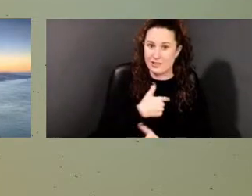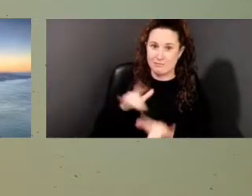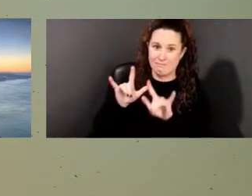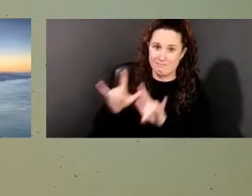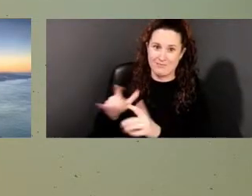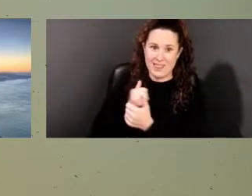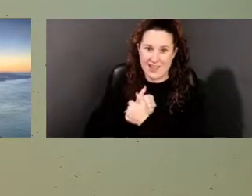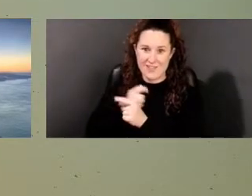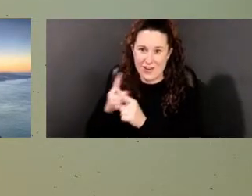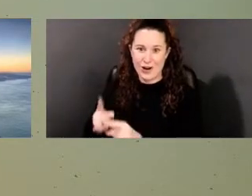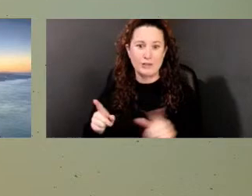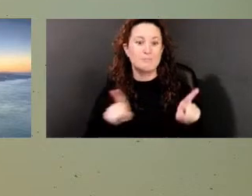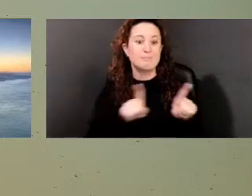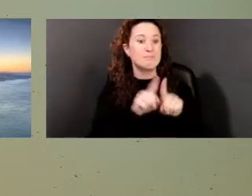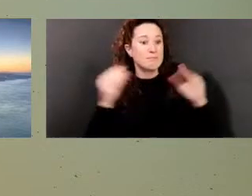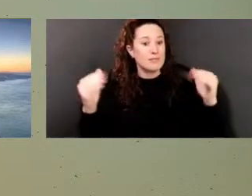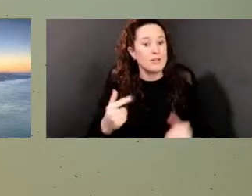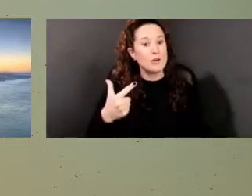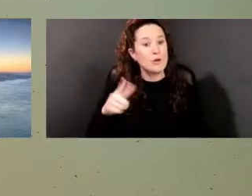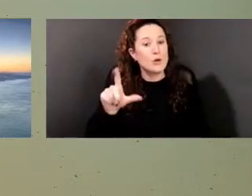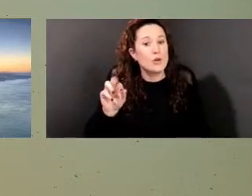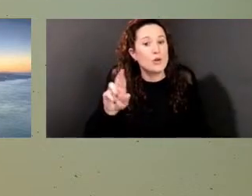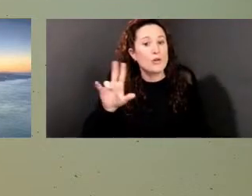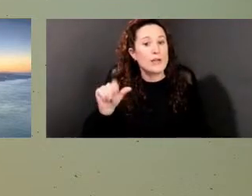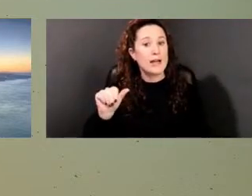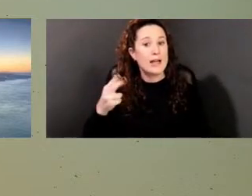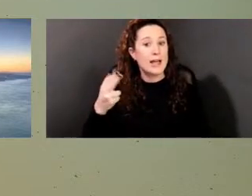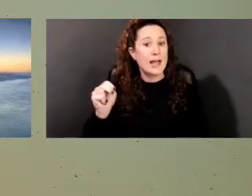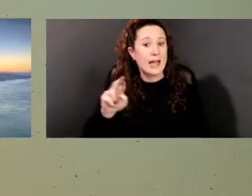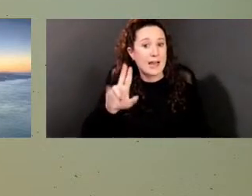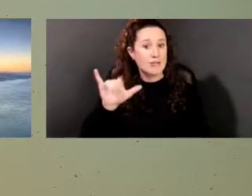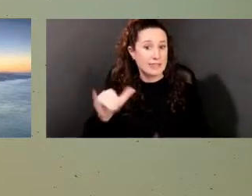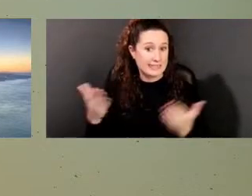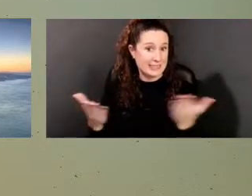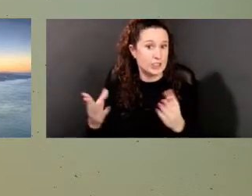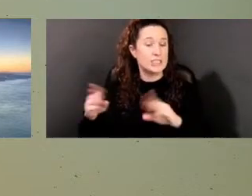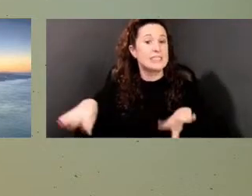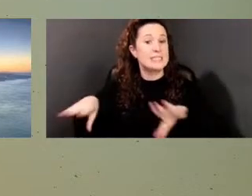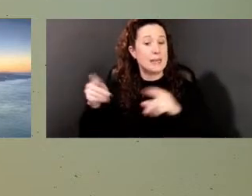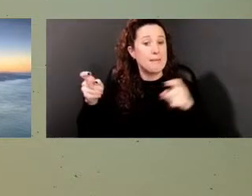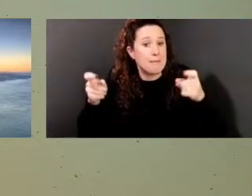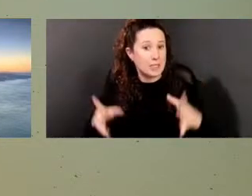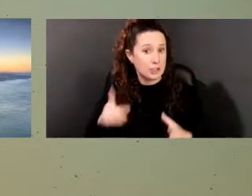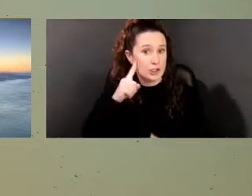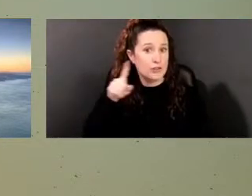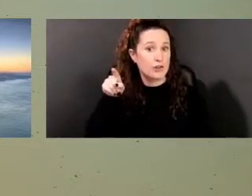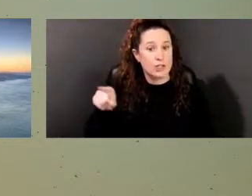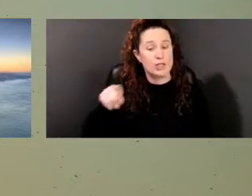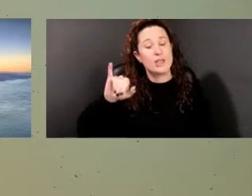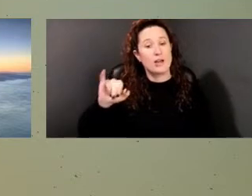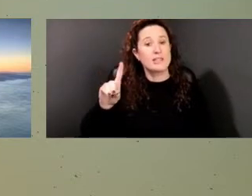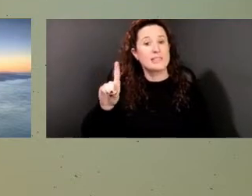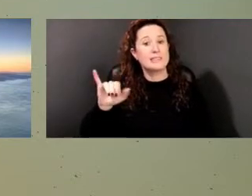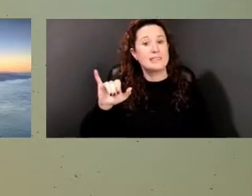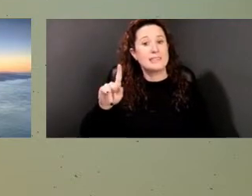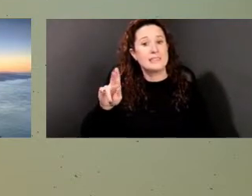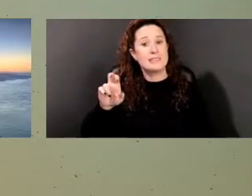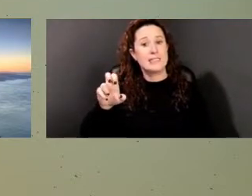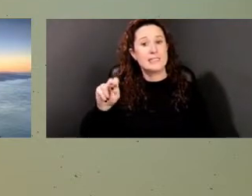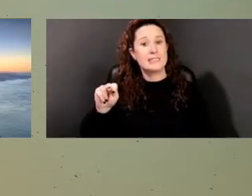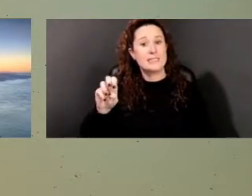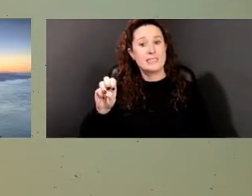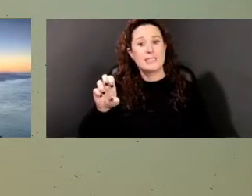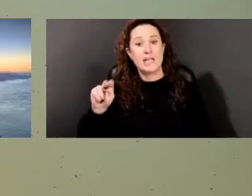Henry is the site manager for the Division of Historical and Cultural Affairs at the Dickinson Plantation, just a treasure